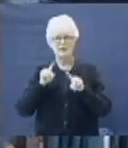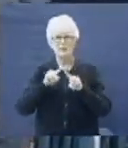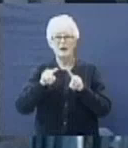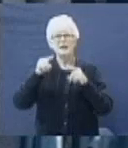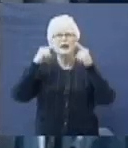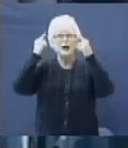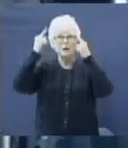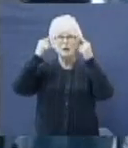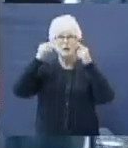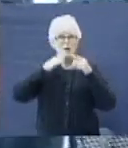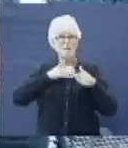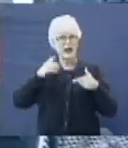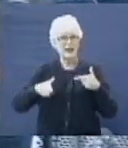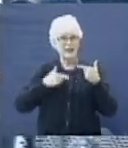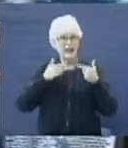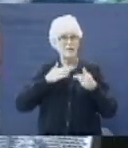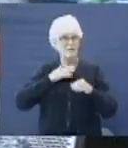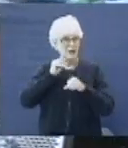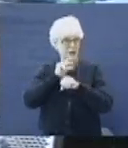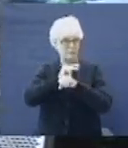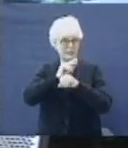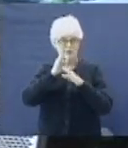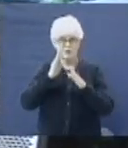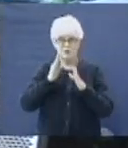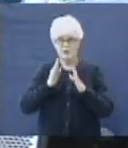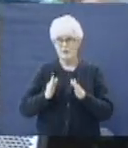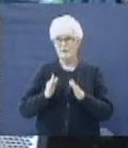But what I wonder about in my life and my ministry,